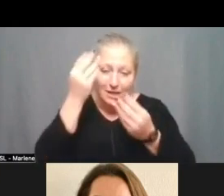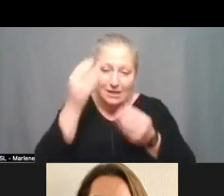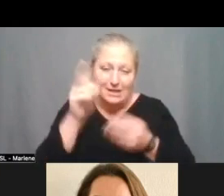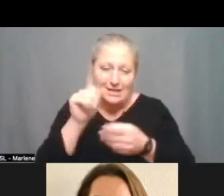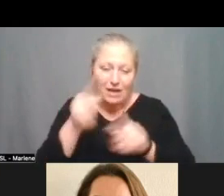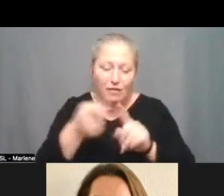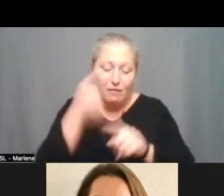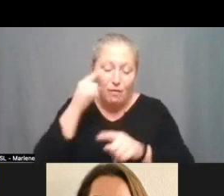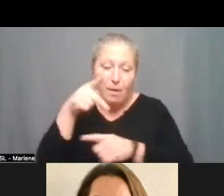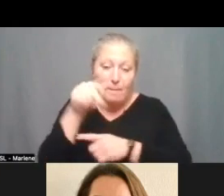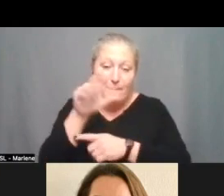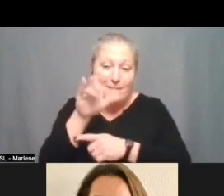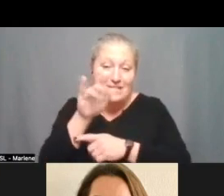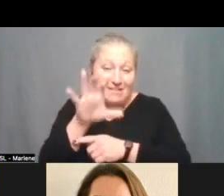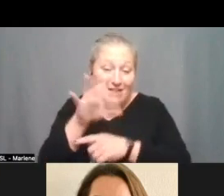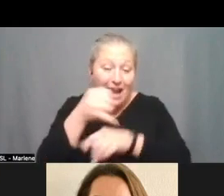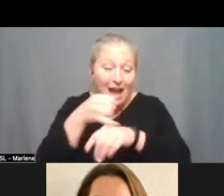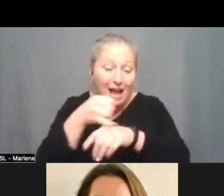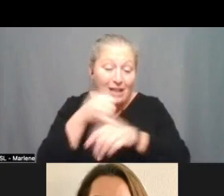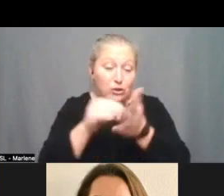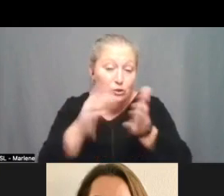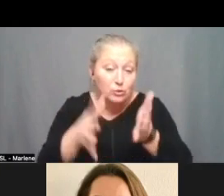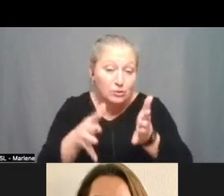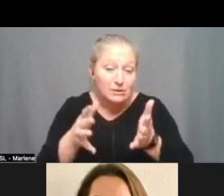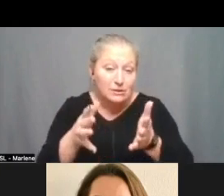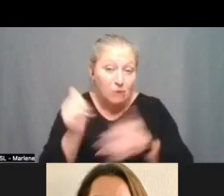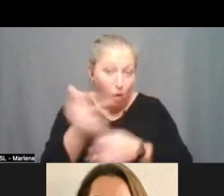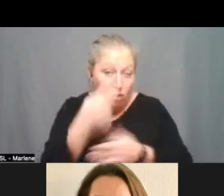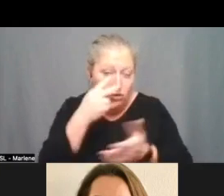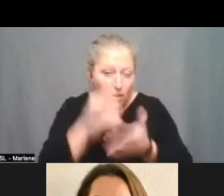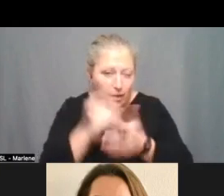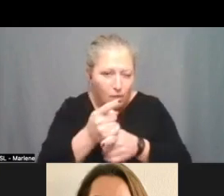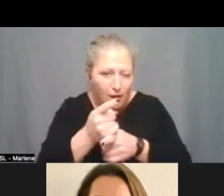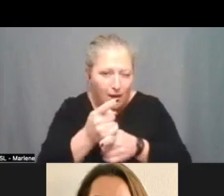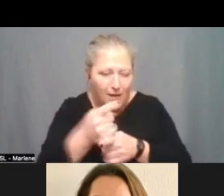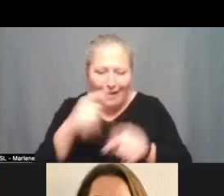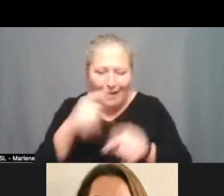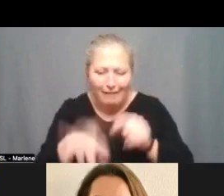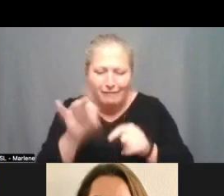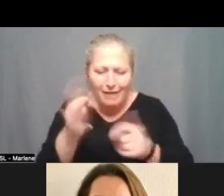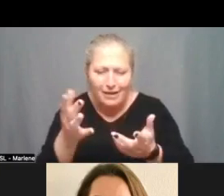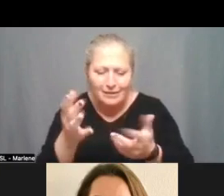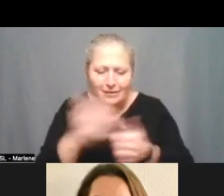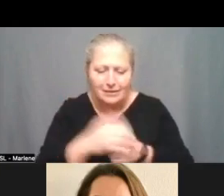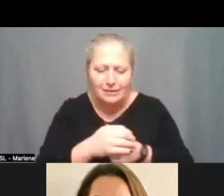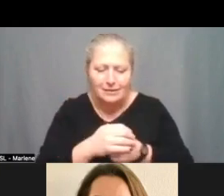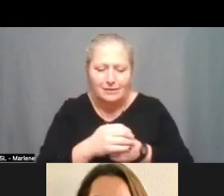islander students everybody else all right i just i don't know why i can't find it oh oh